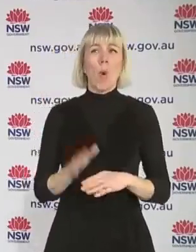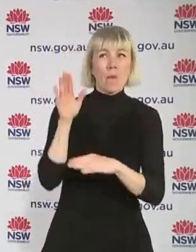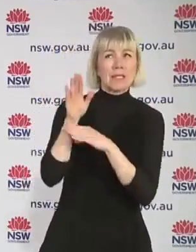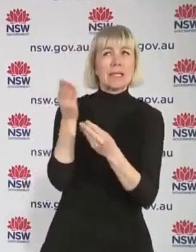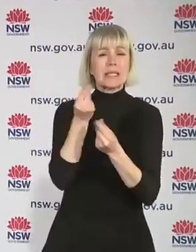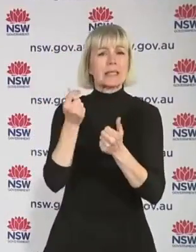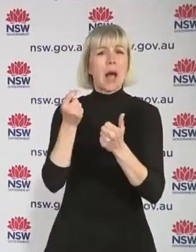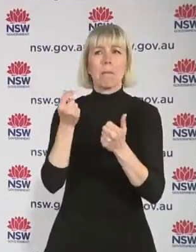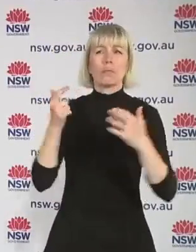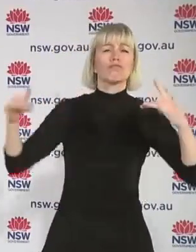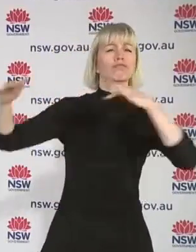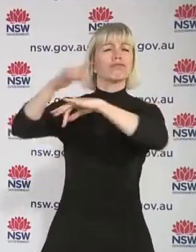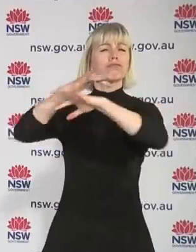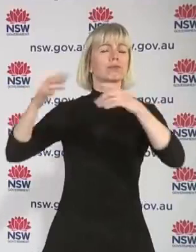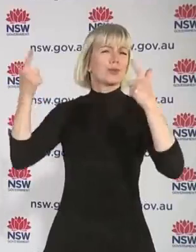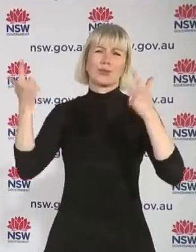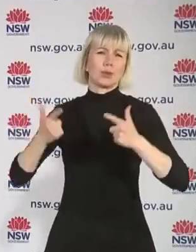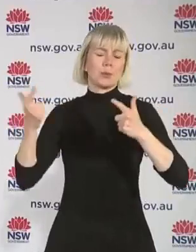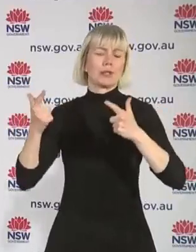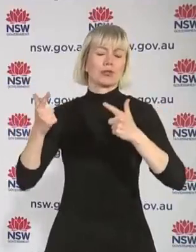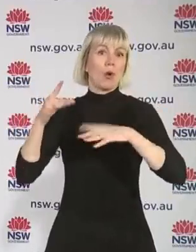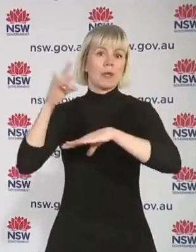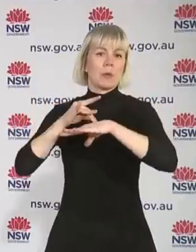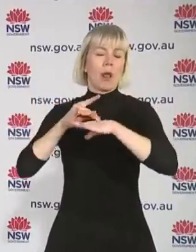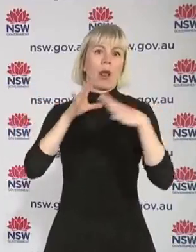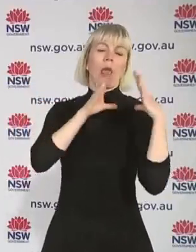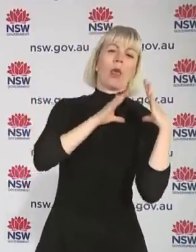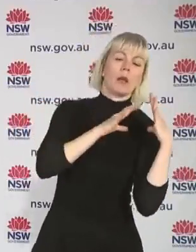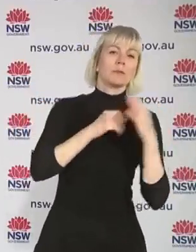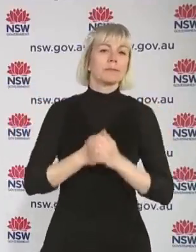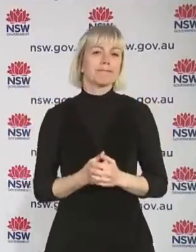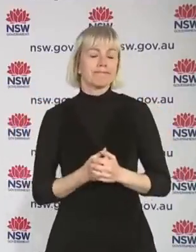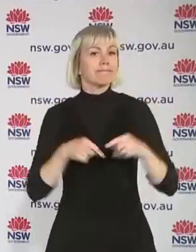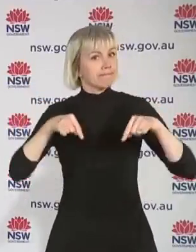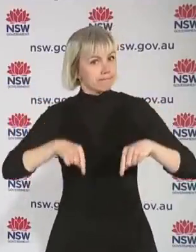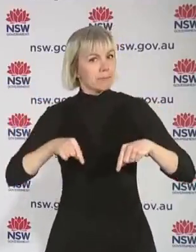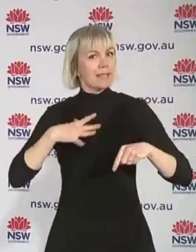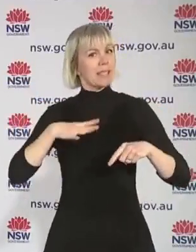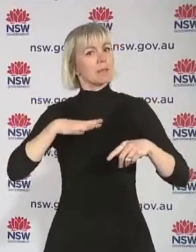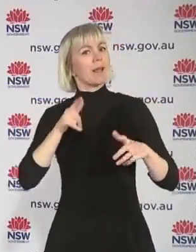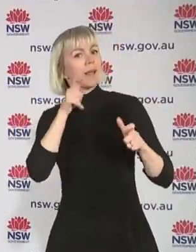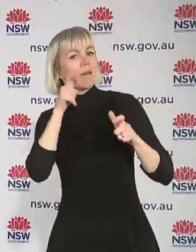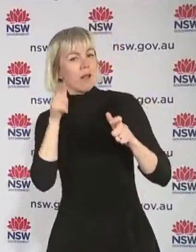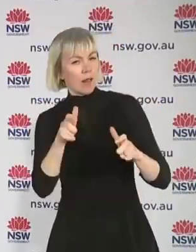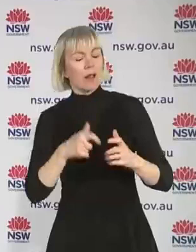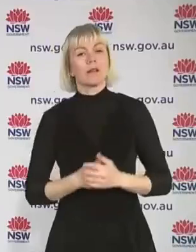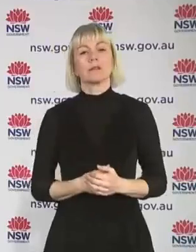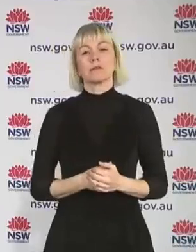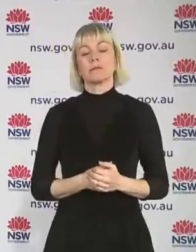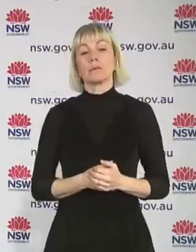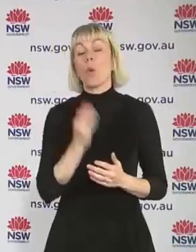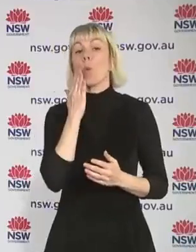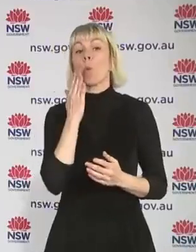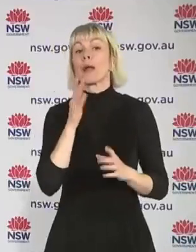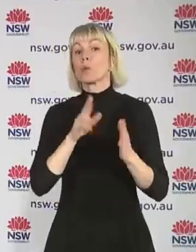We need to be clear that once we start reopening at 70% double dose, our case numbers will increase. There'll be more mobility, more